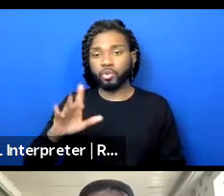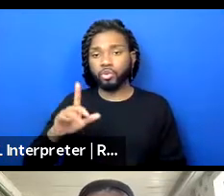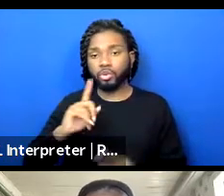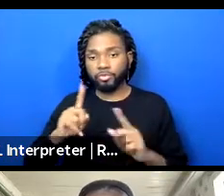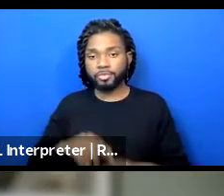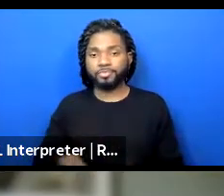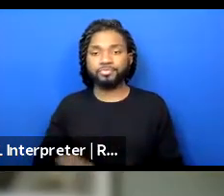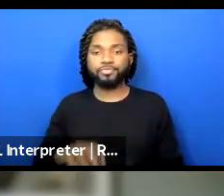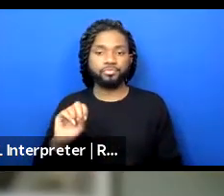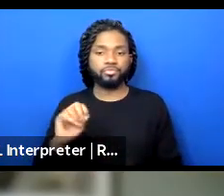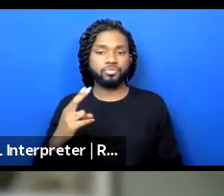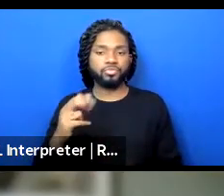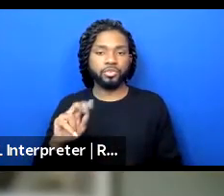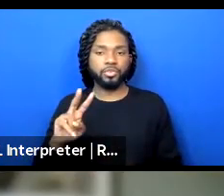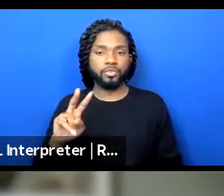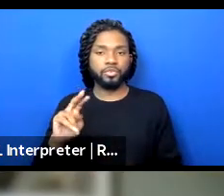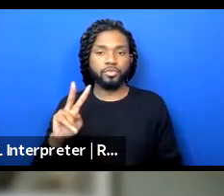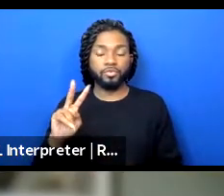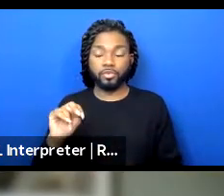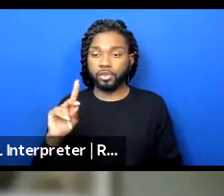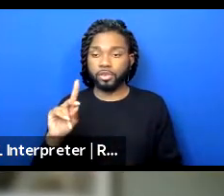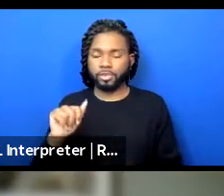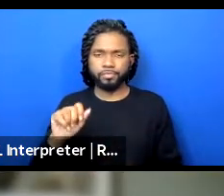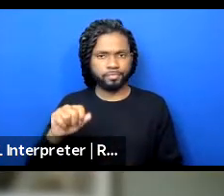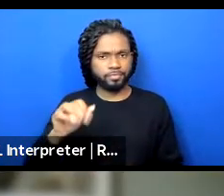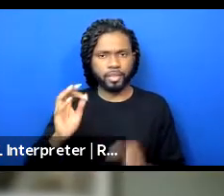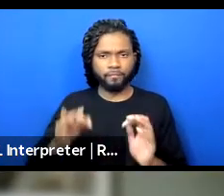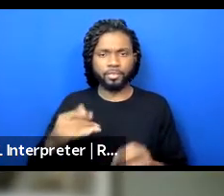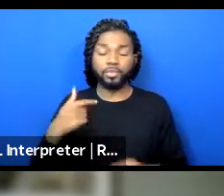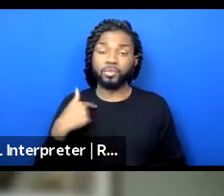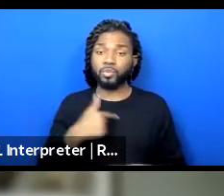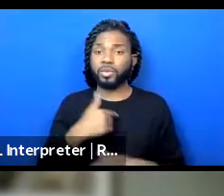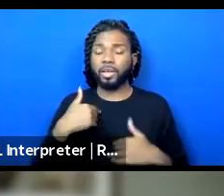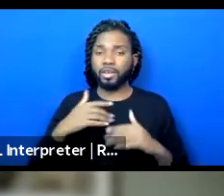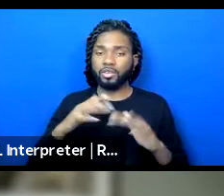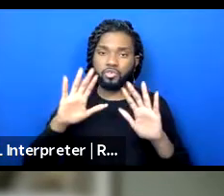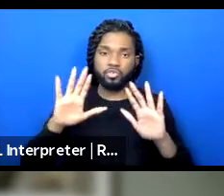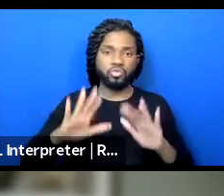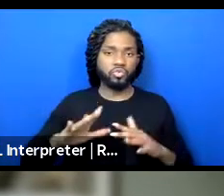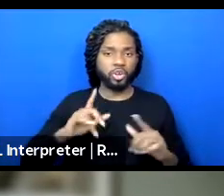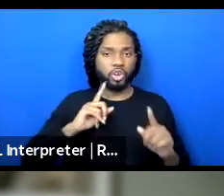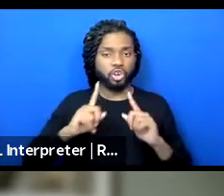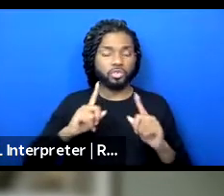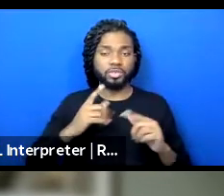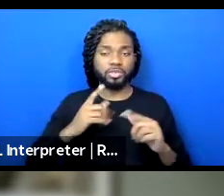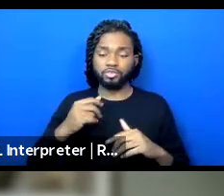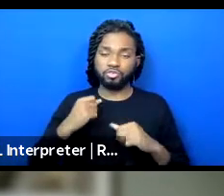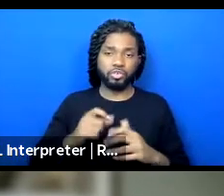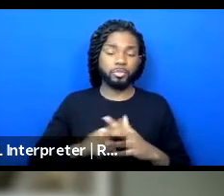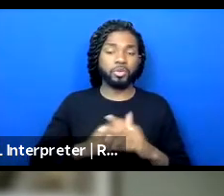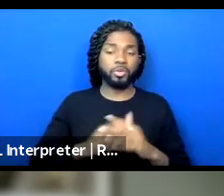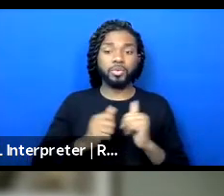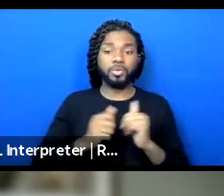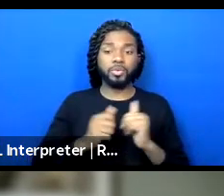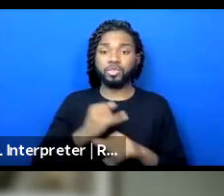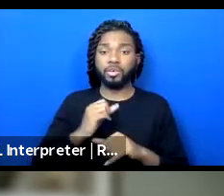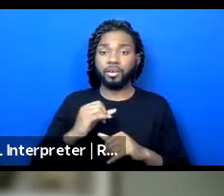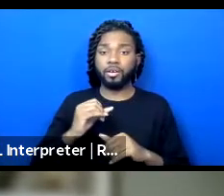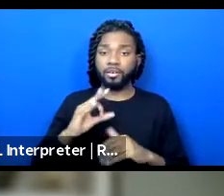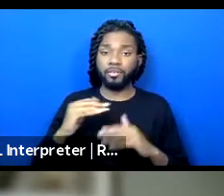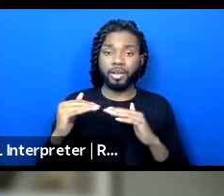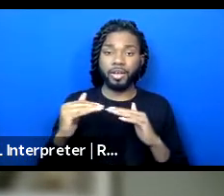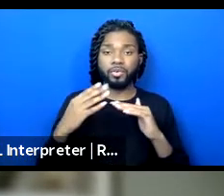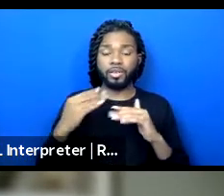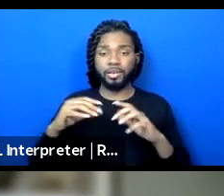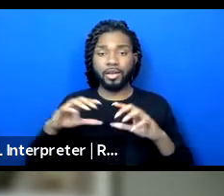definitely. Well, we had a really great conversation and a strong beginning with the Institute of Equity and Activism, talking about